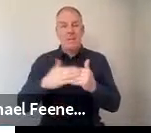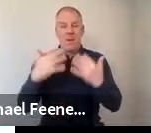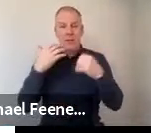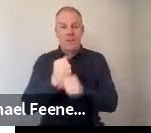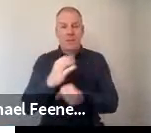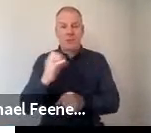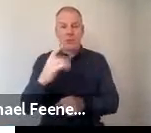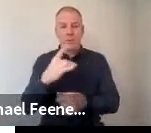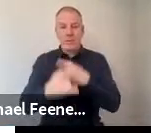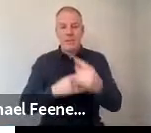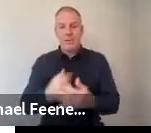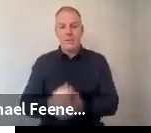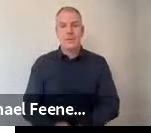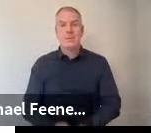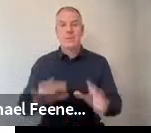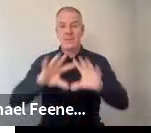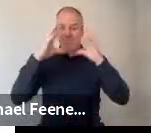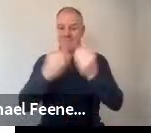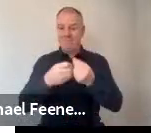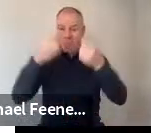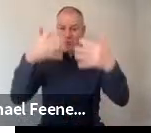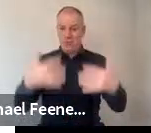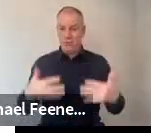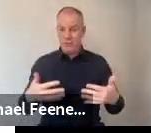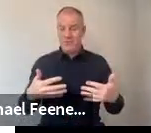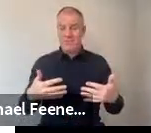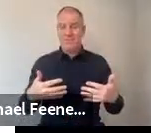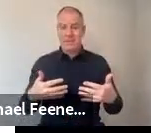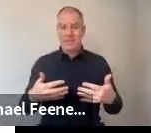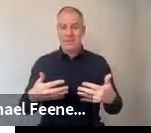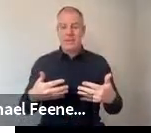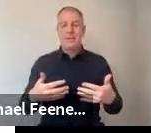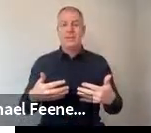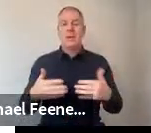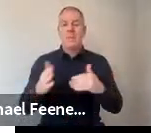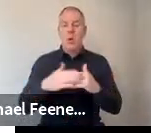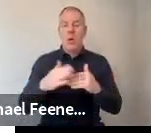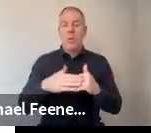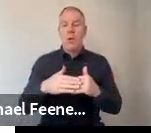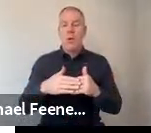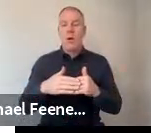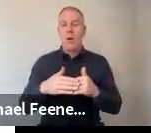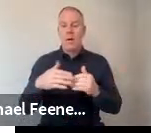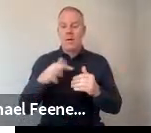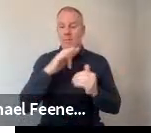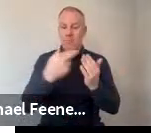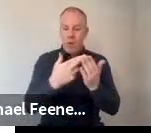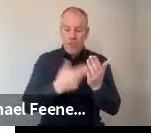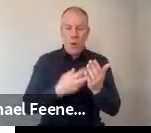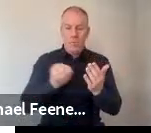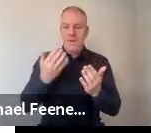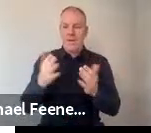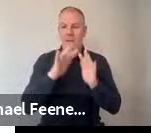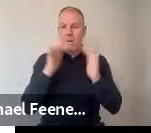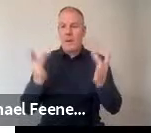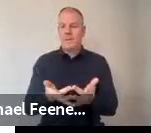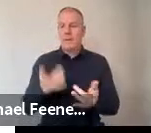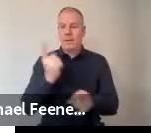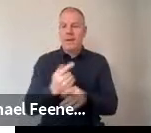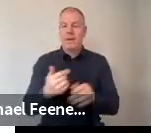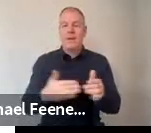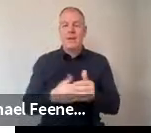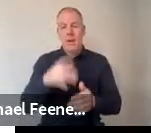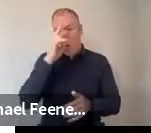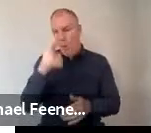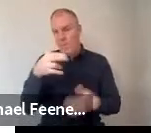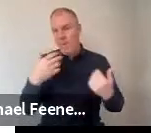situation. So those are the findings overall. Even more in the report will be available on the website. I